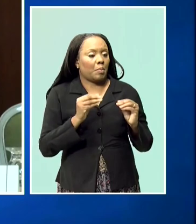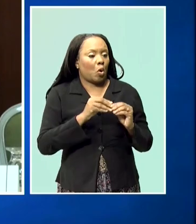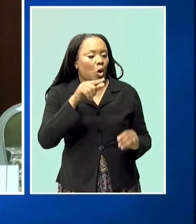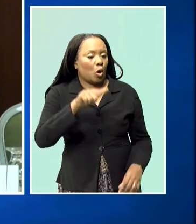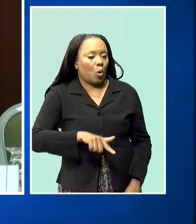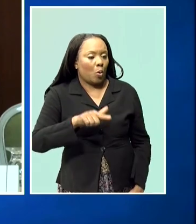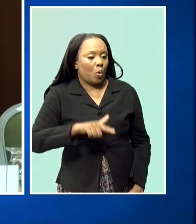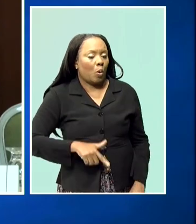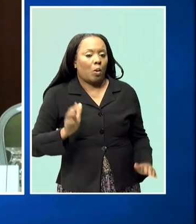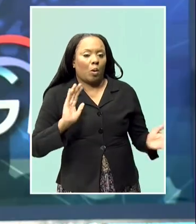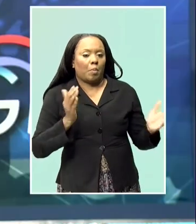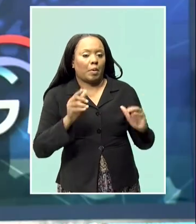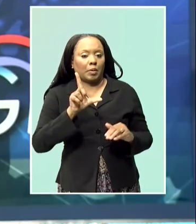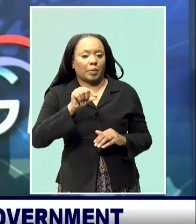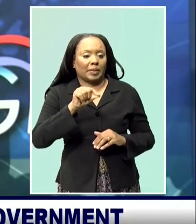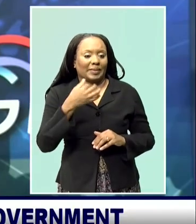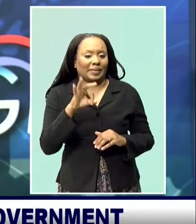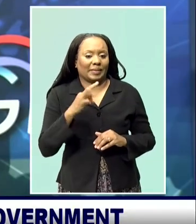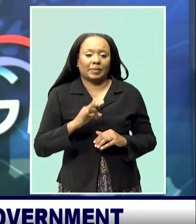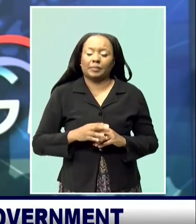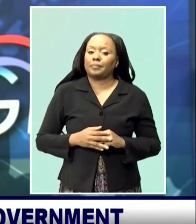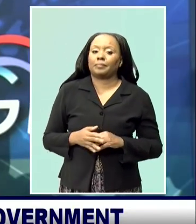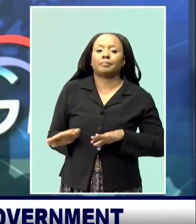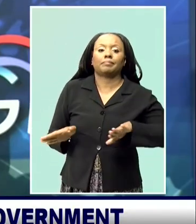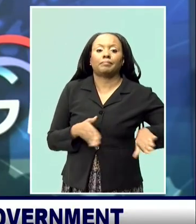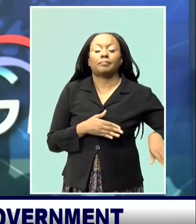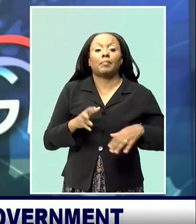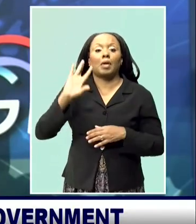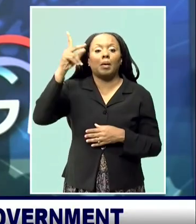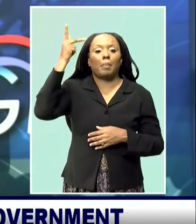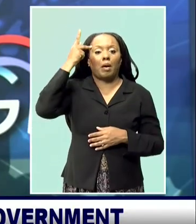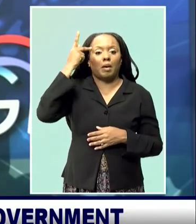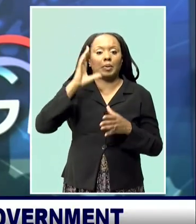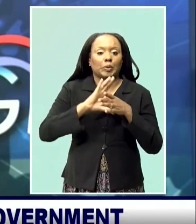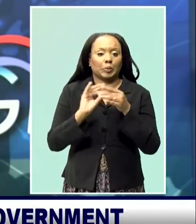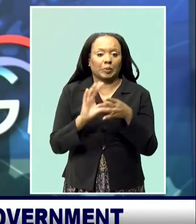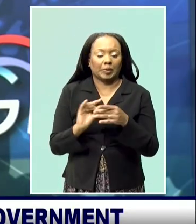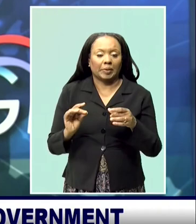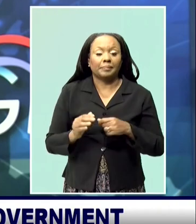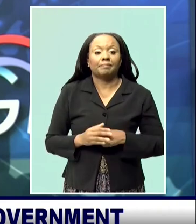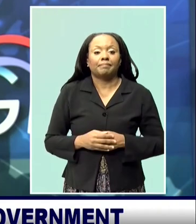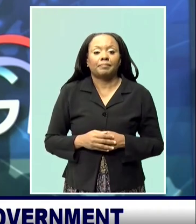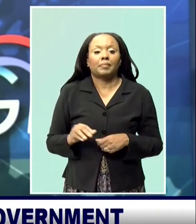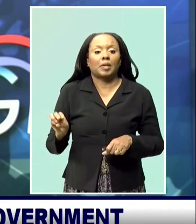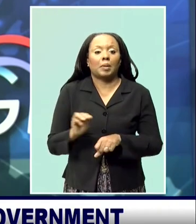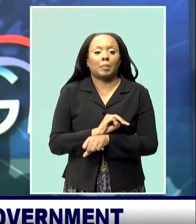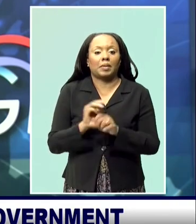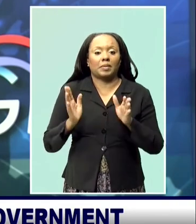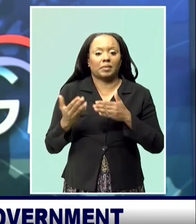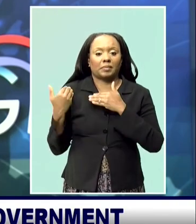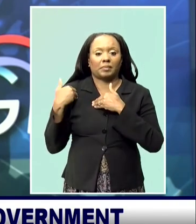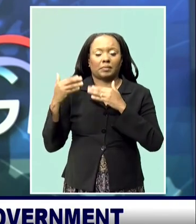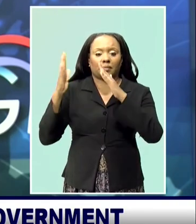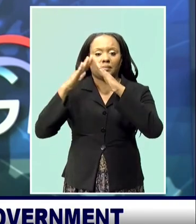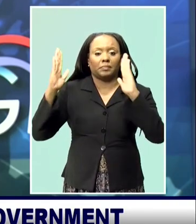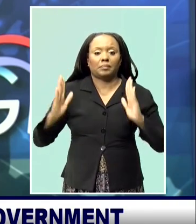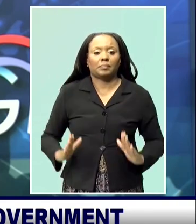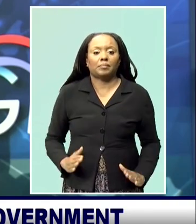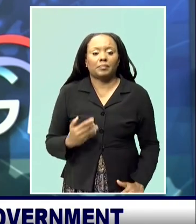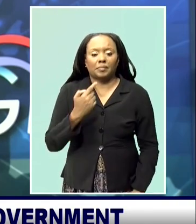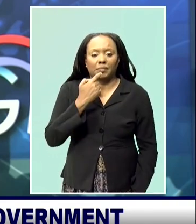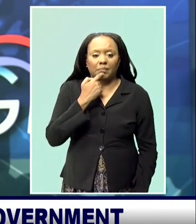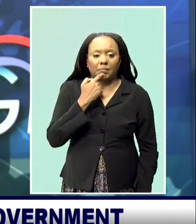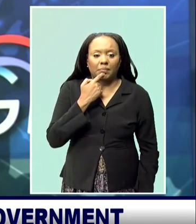2019. Now to news from Parliament, Minister of Housing, Lands and Maintenance, Dwight Sutherland, says